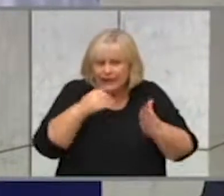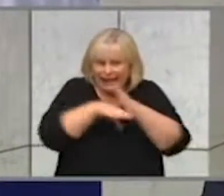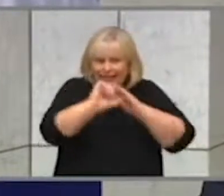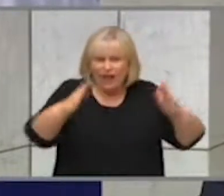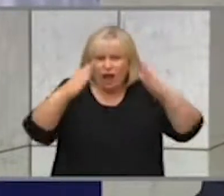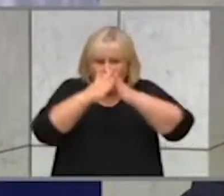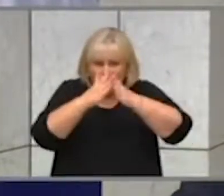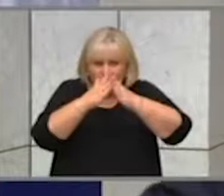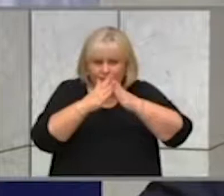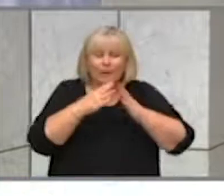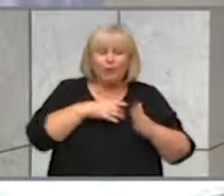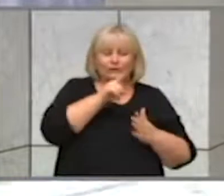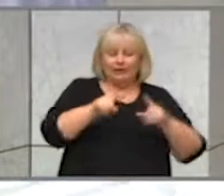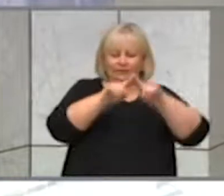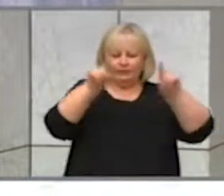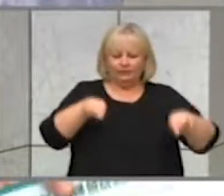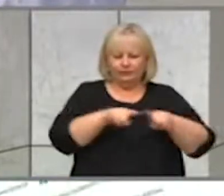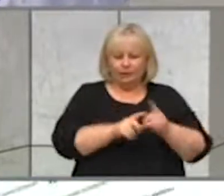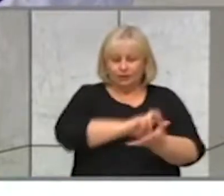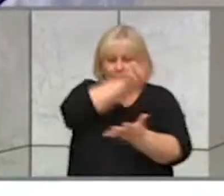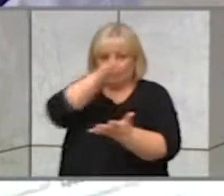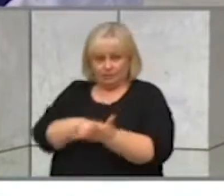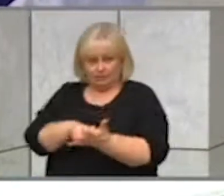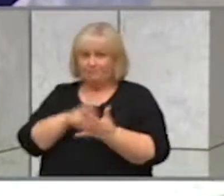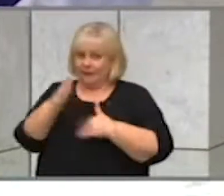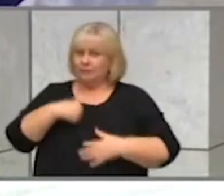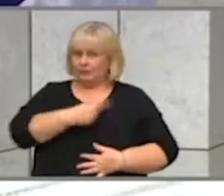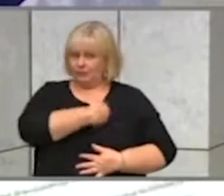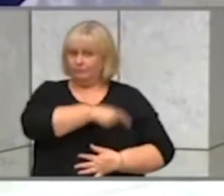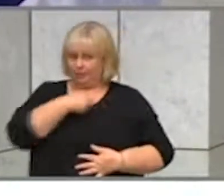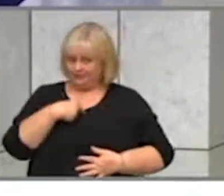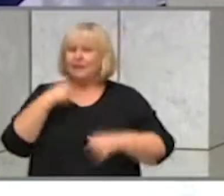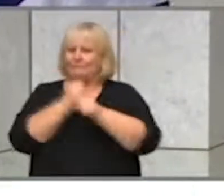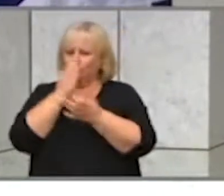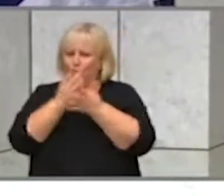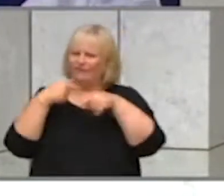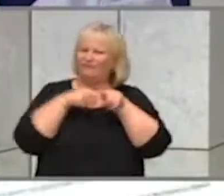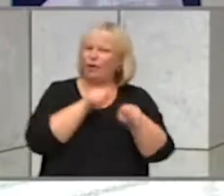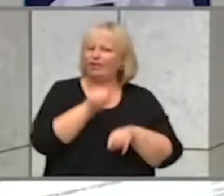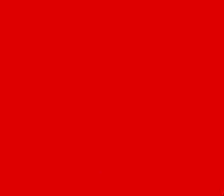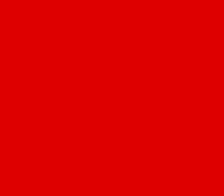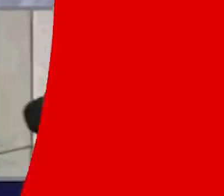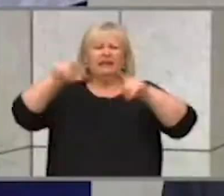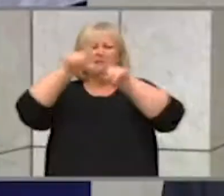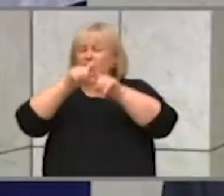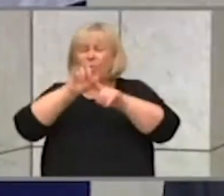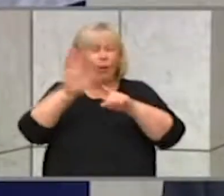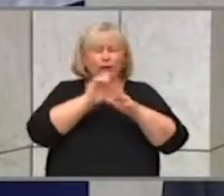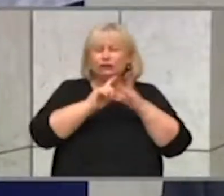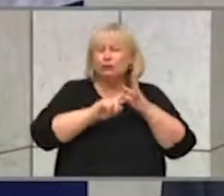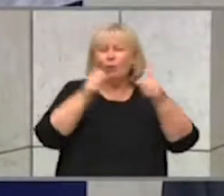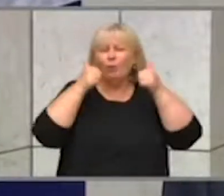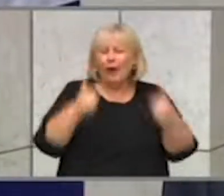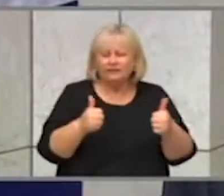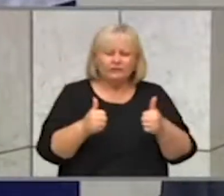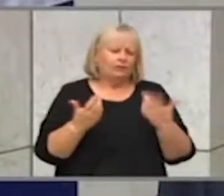they have so sworn that they would be at, to ensure we get compliance with the self-isolation. Whether it's